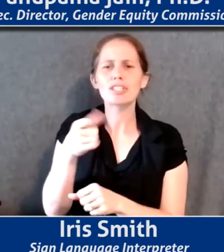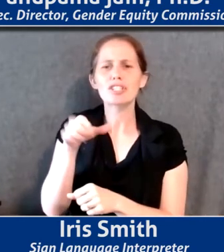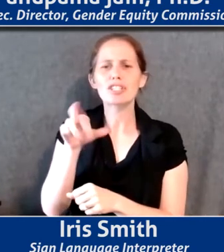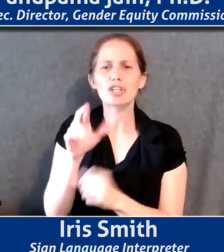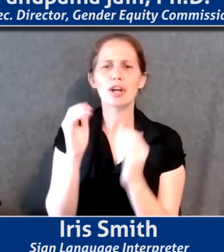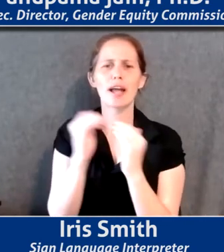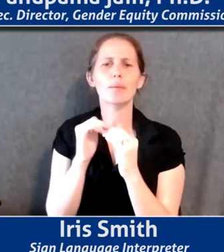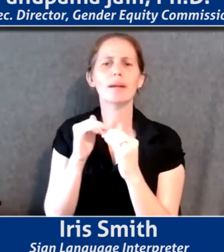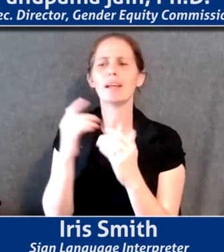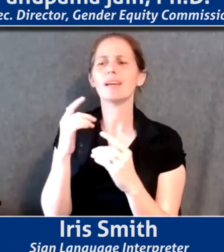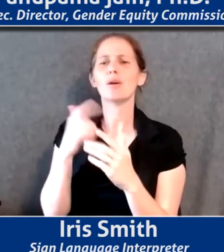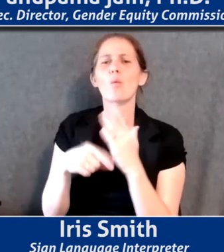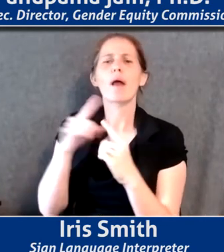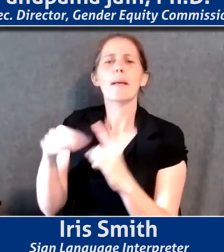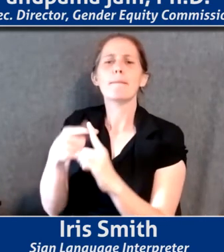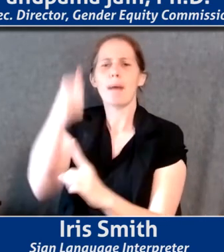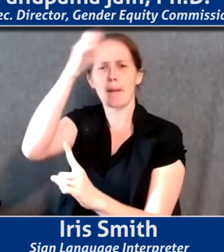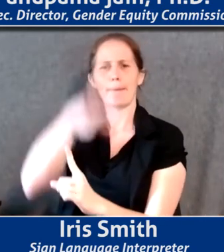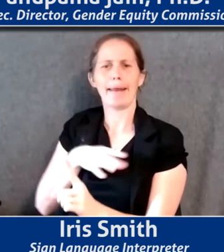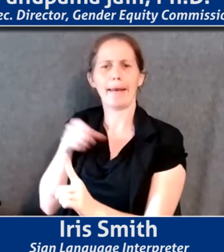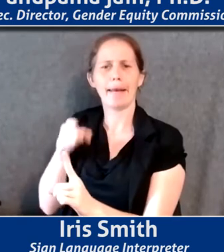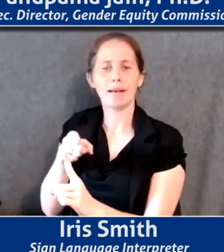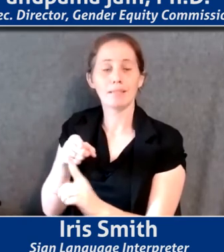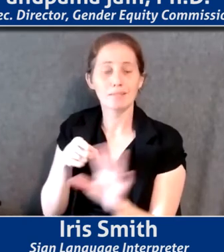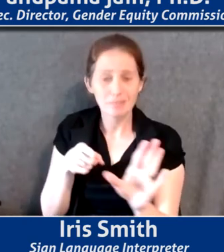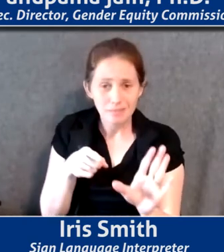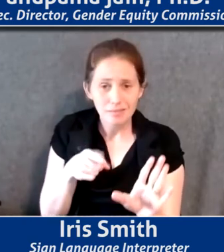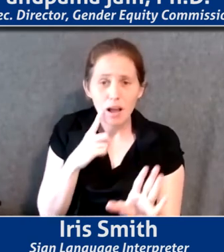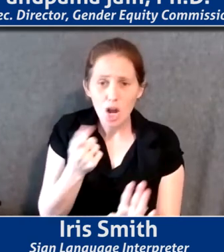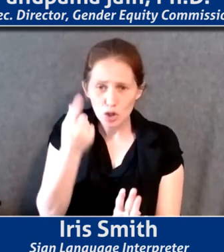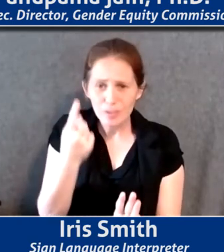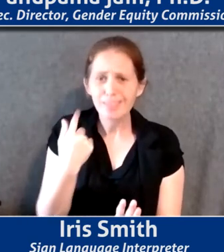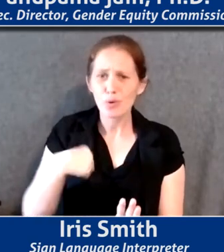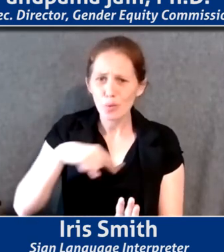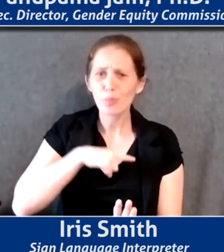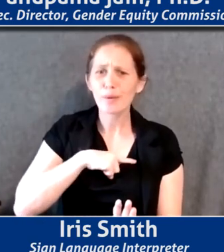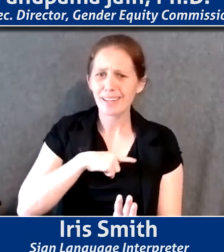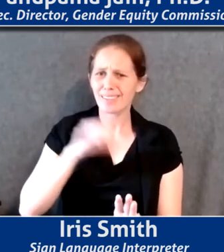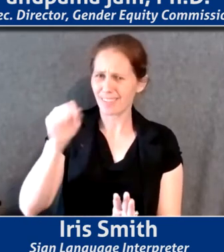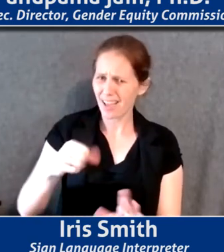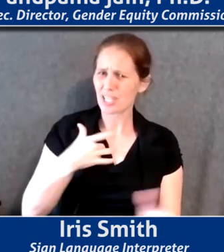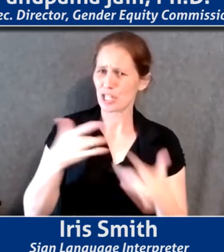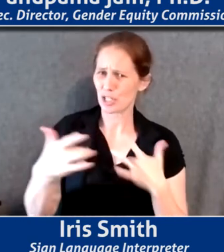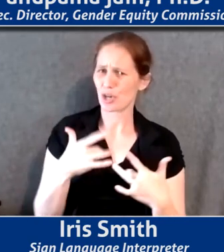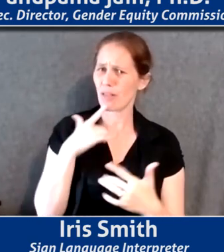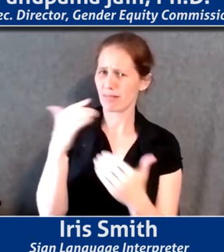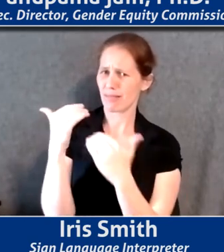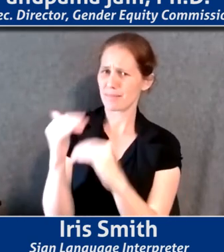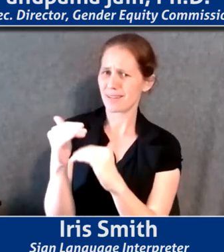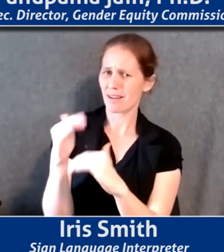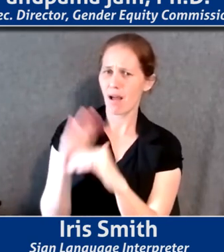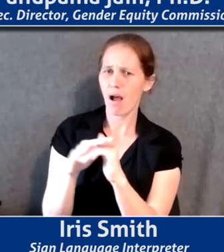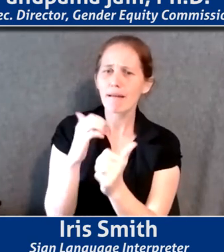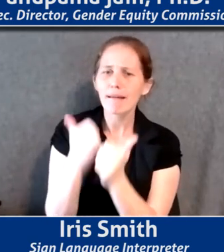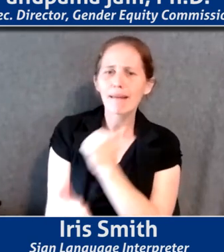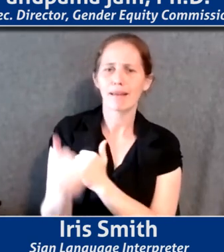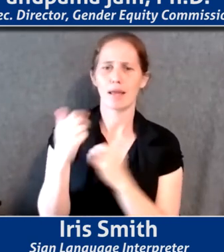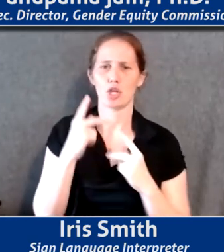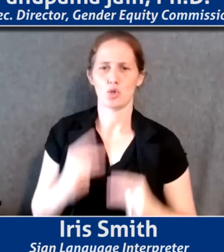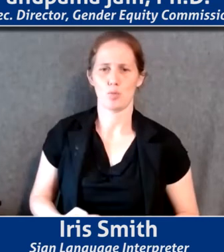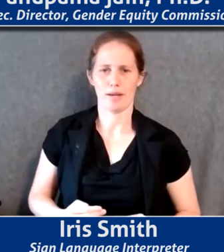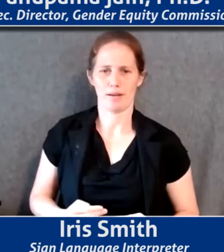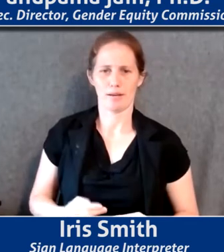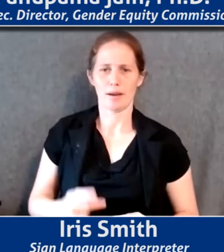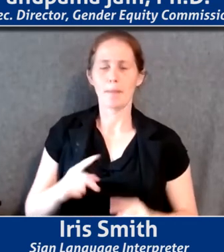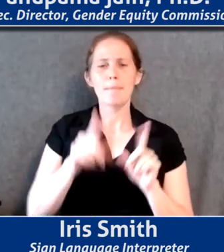men? And on the one hand, we are absolutely concerned with the gender based limitations on any human being. We're